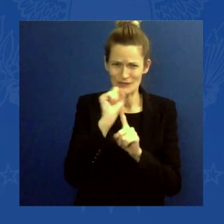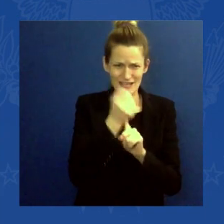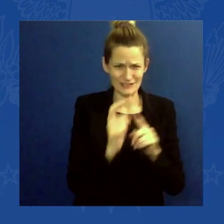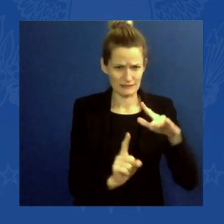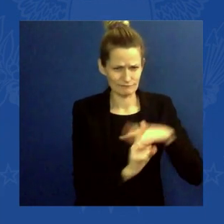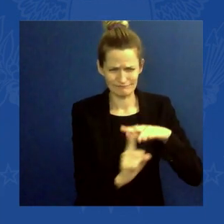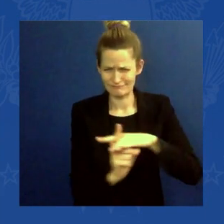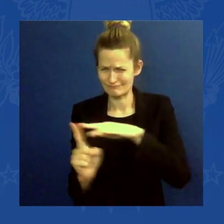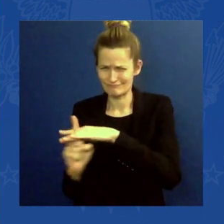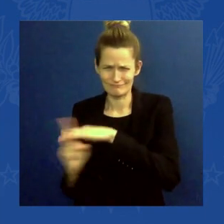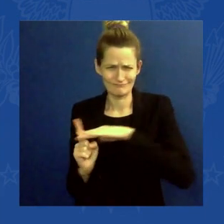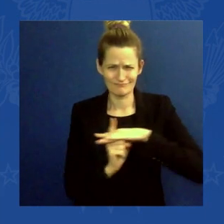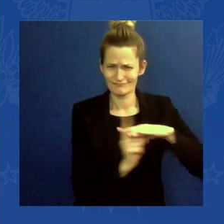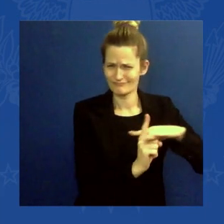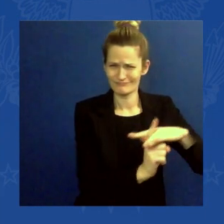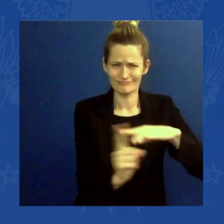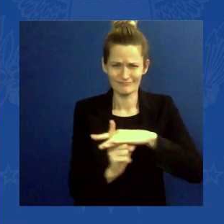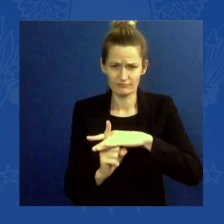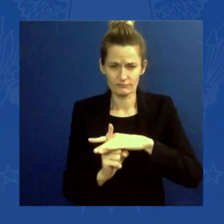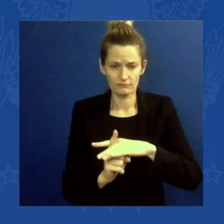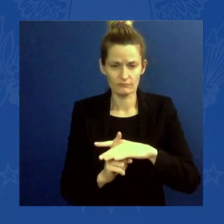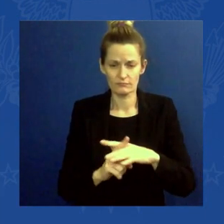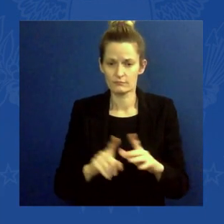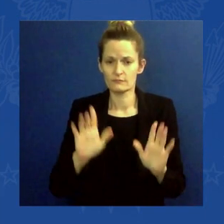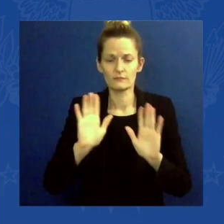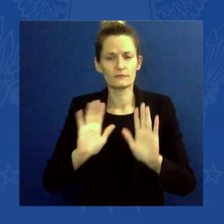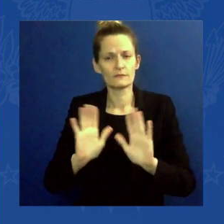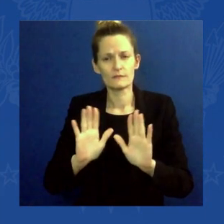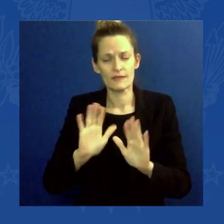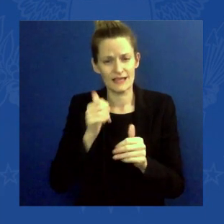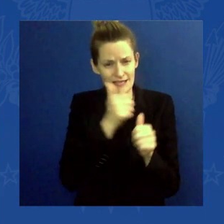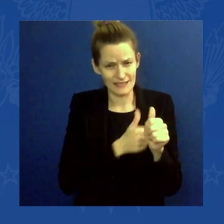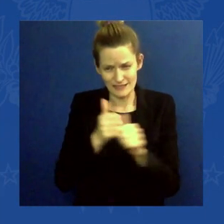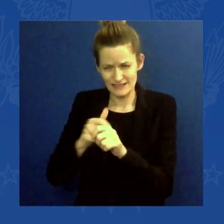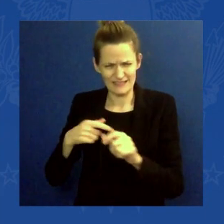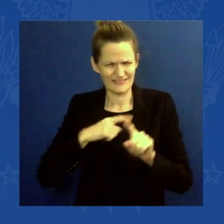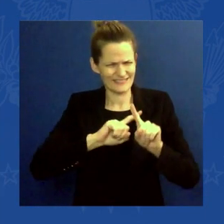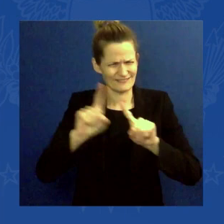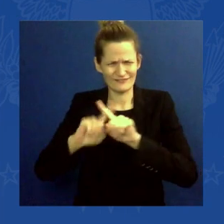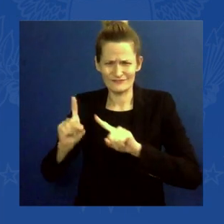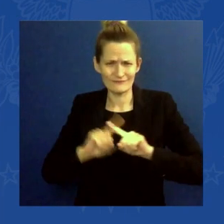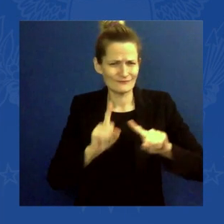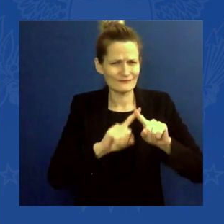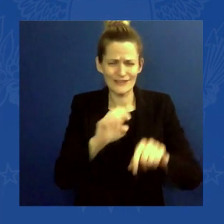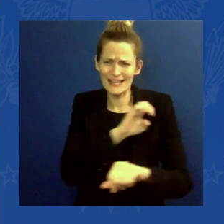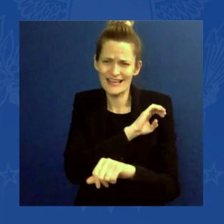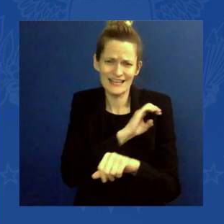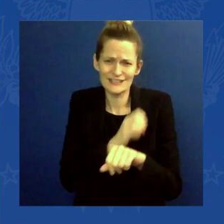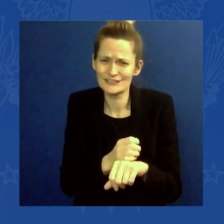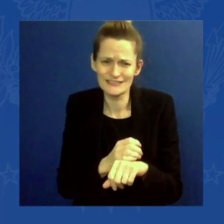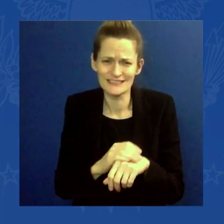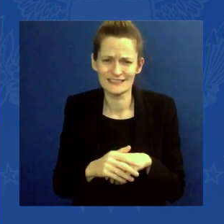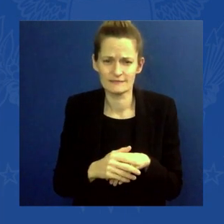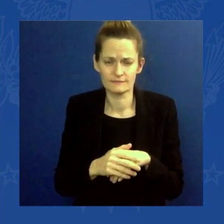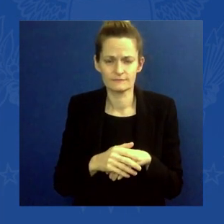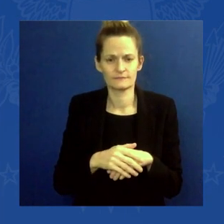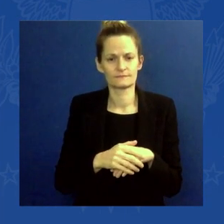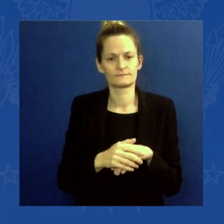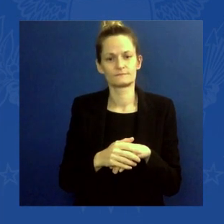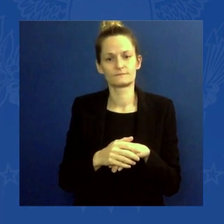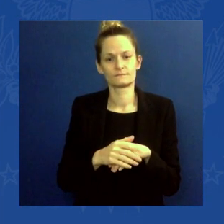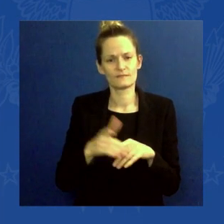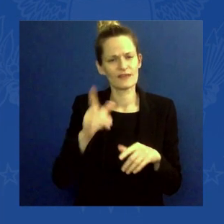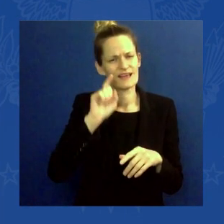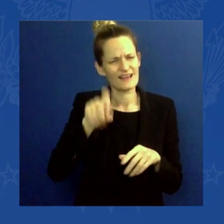and to continue to lead our nation-leading efforts as it relates to low-carbon green growth. California's